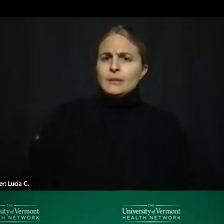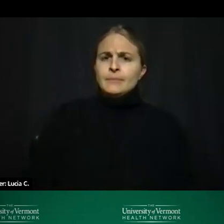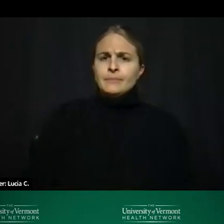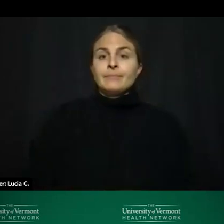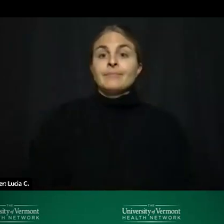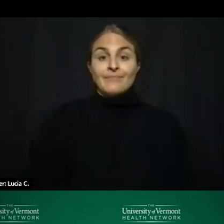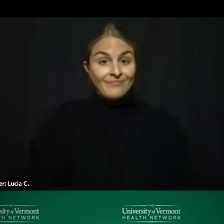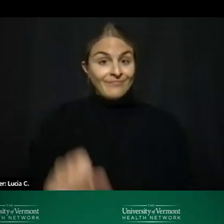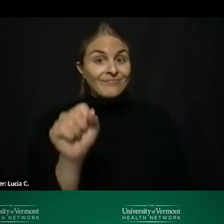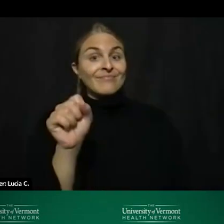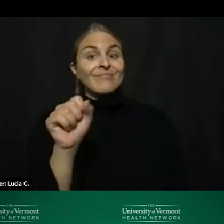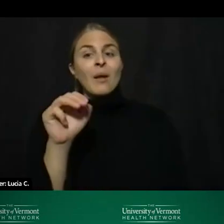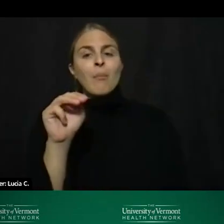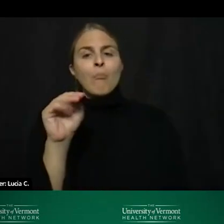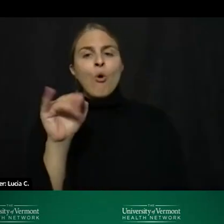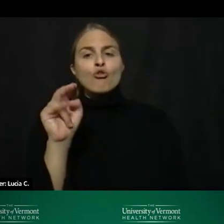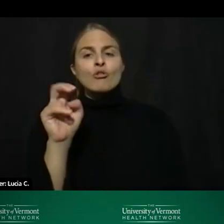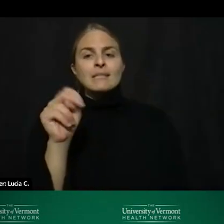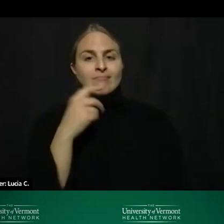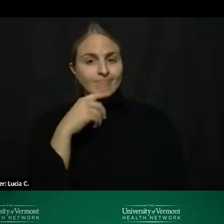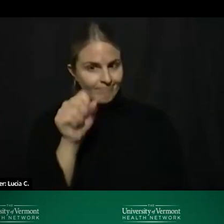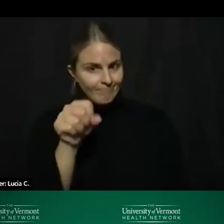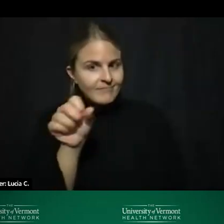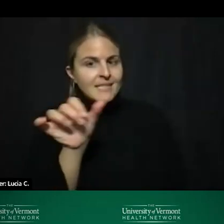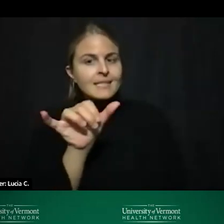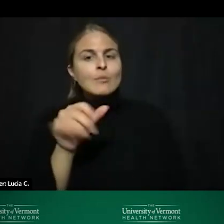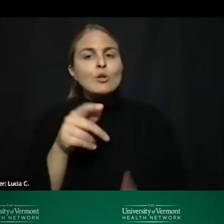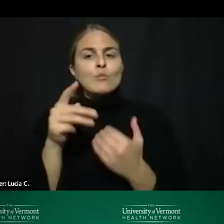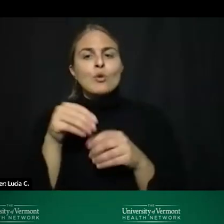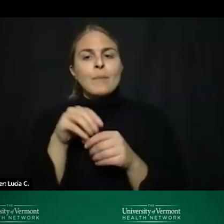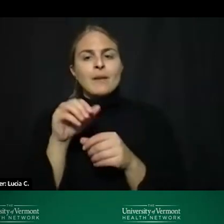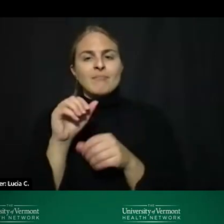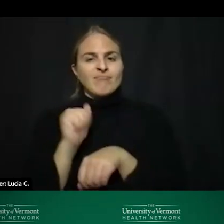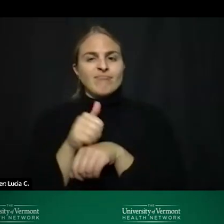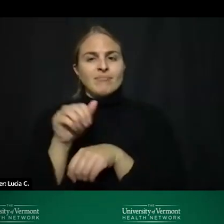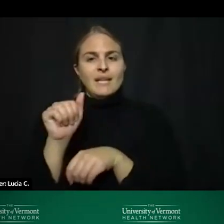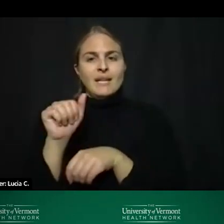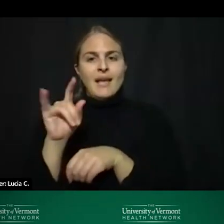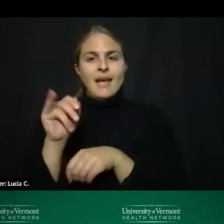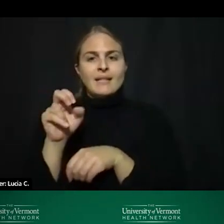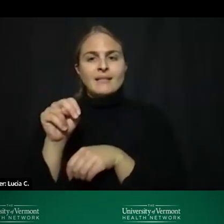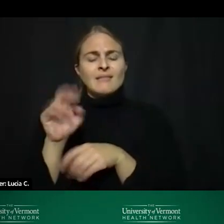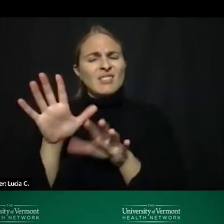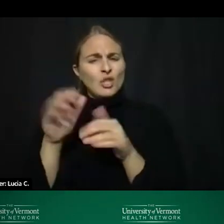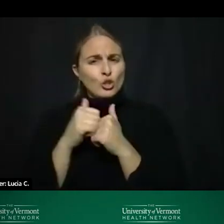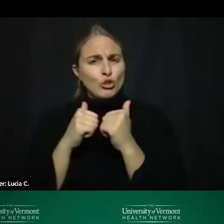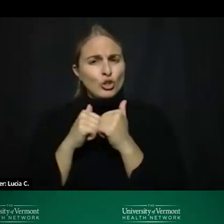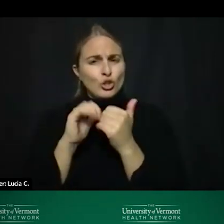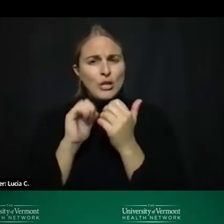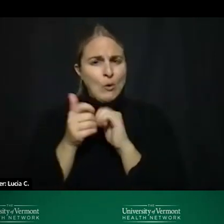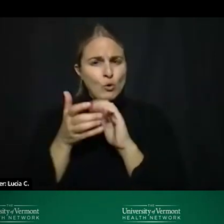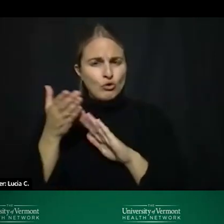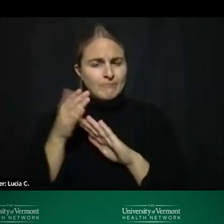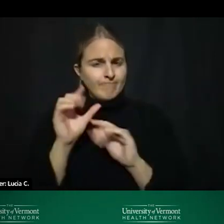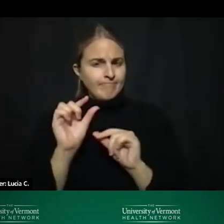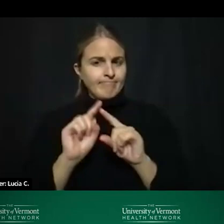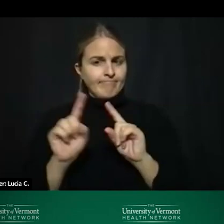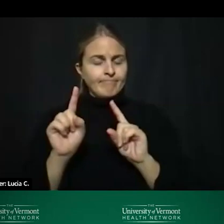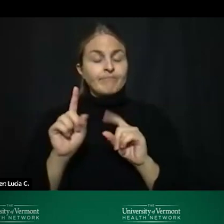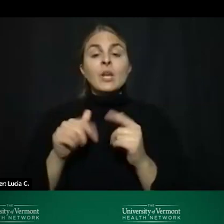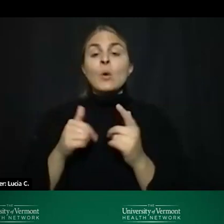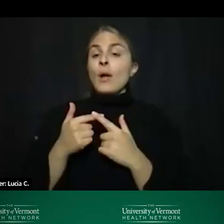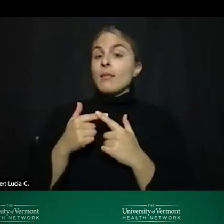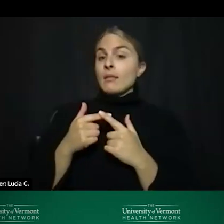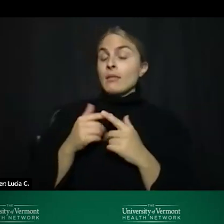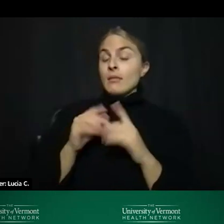so there is a similar program in addison county um the structure of it is a little bit different um when the department of mental